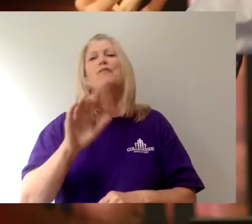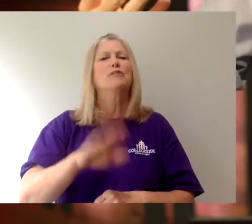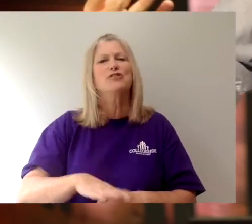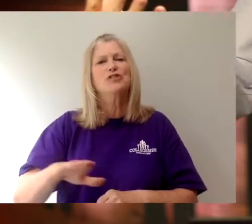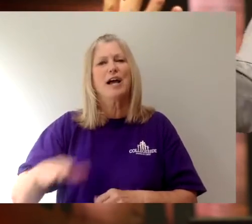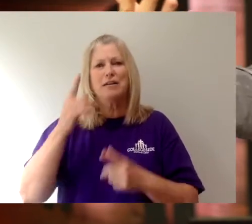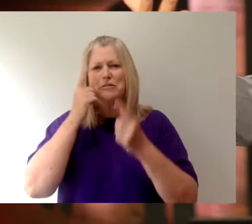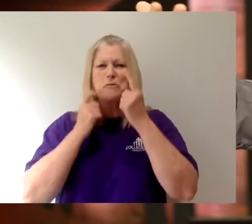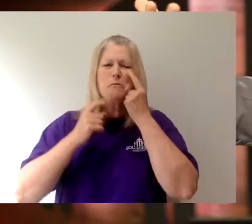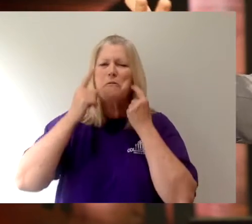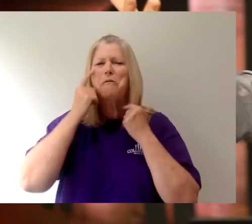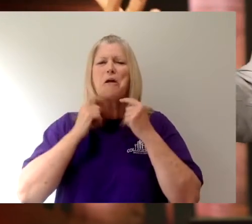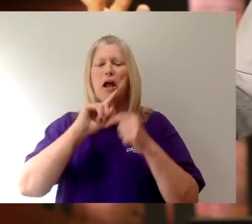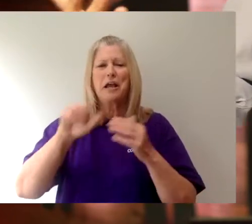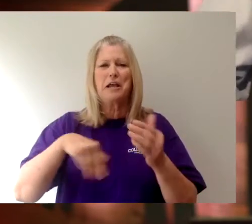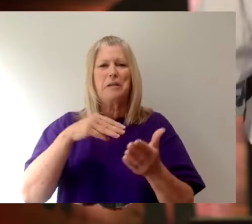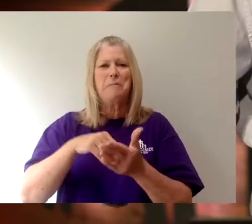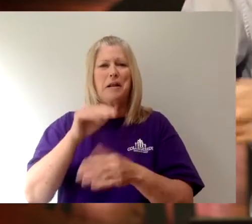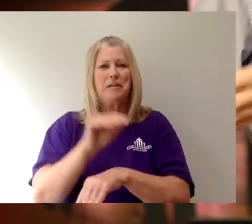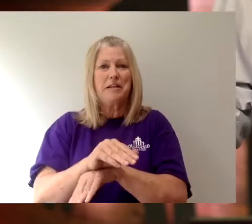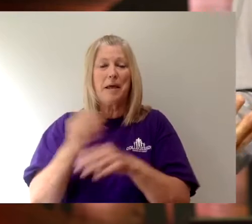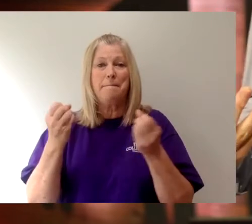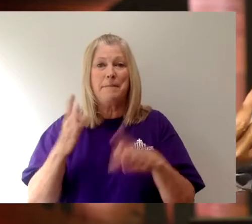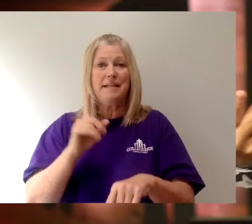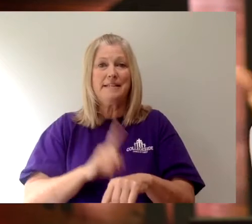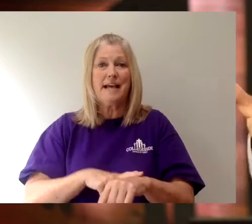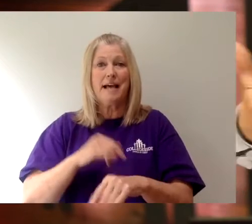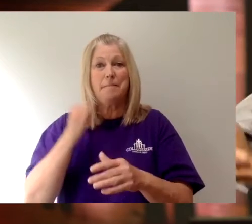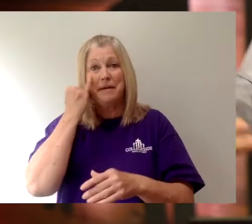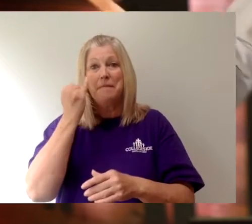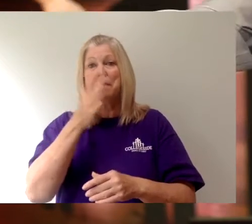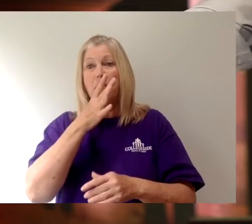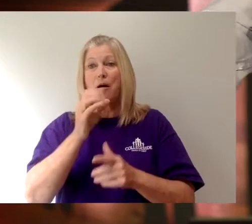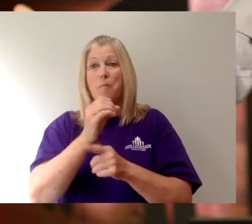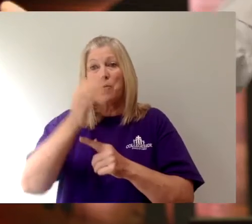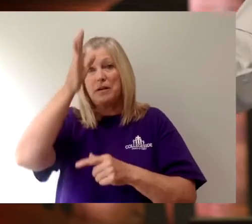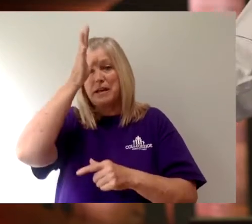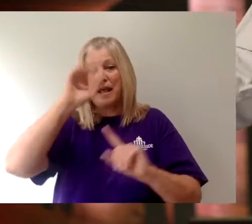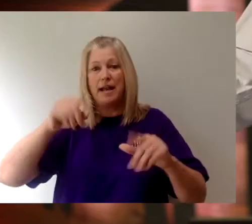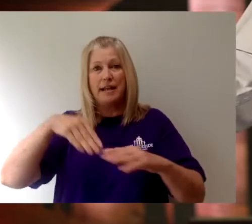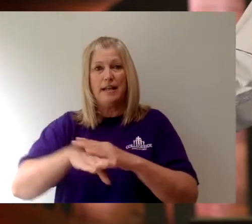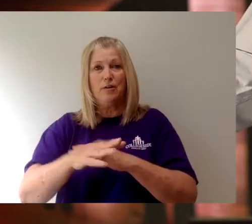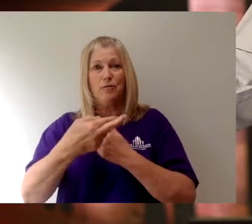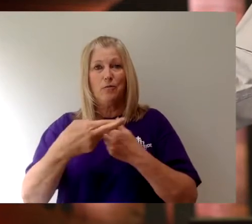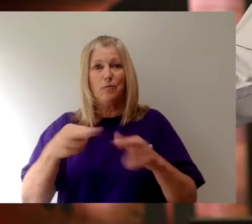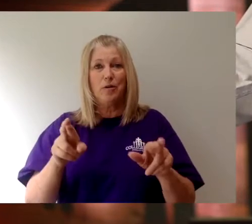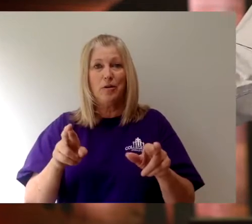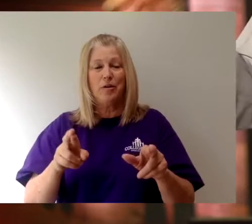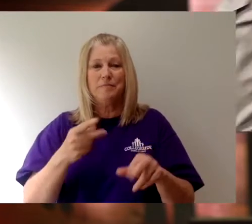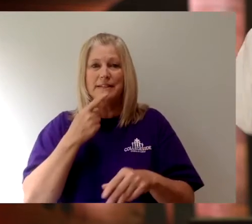child is crying in the middle of the night, many times if mom or dad goes into the room